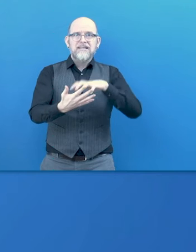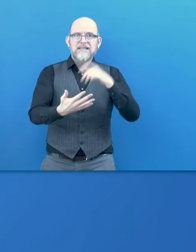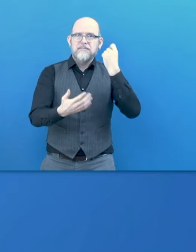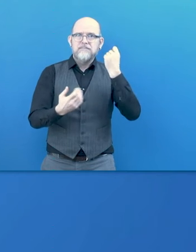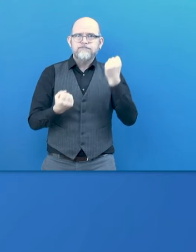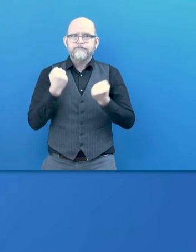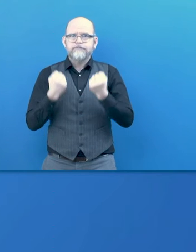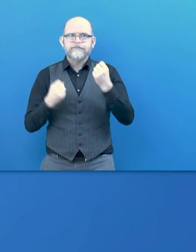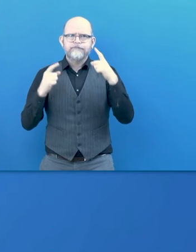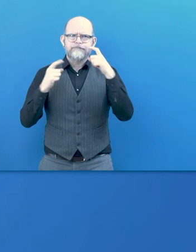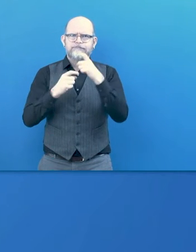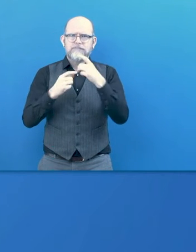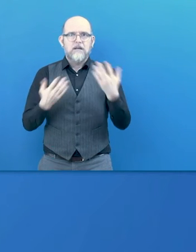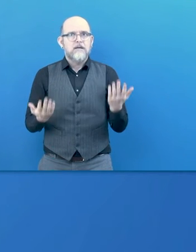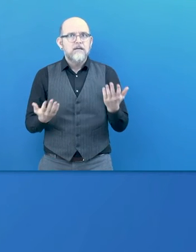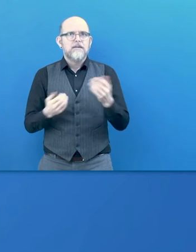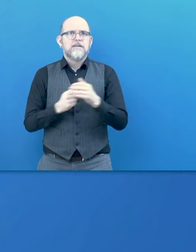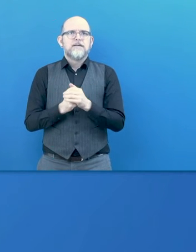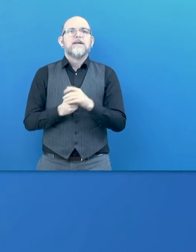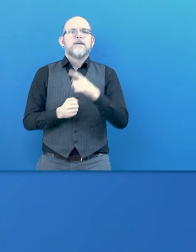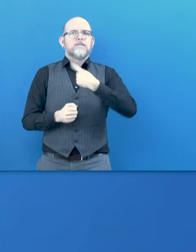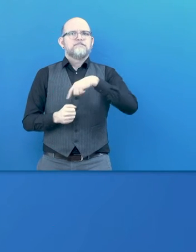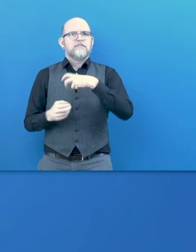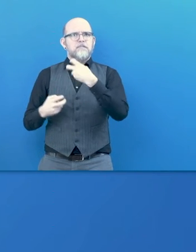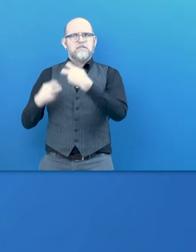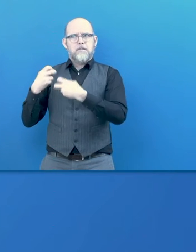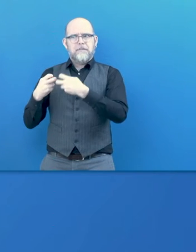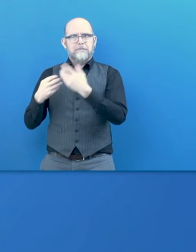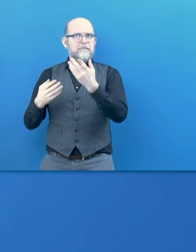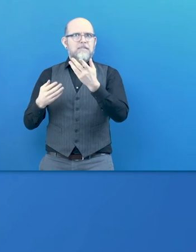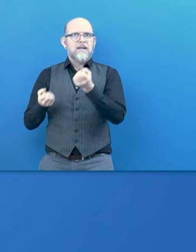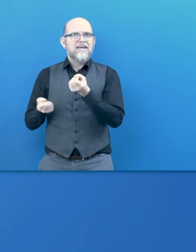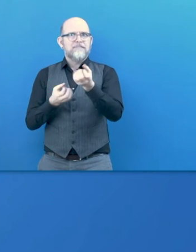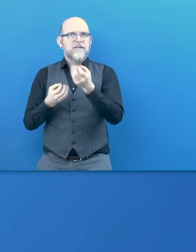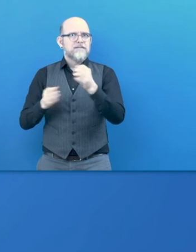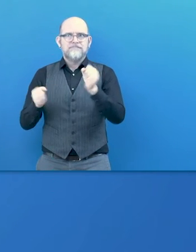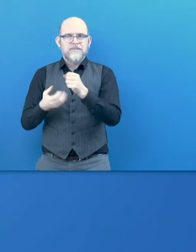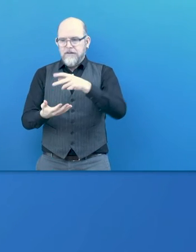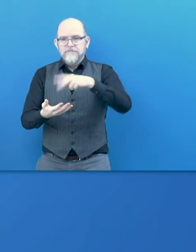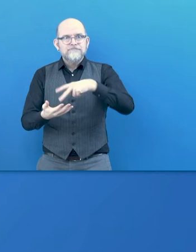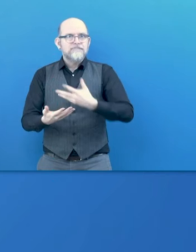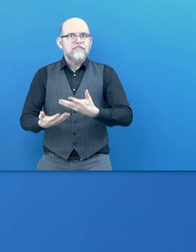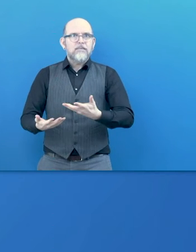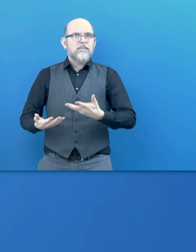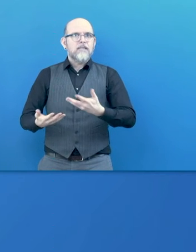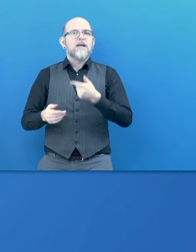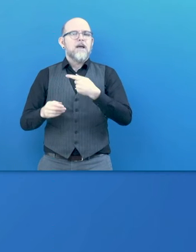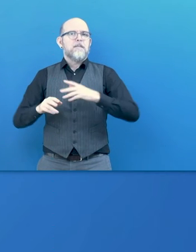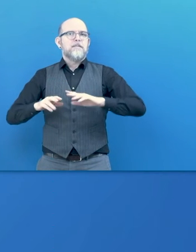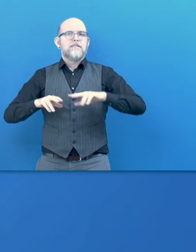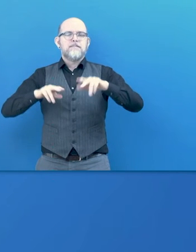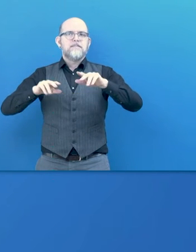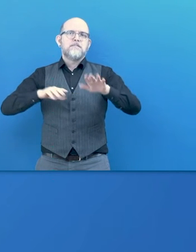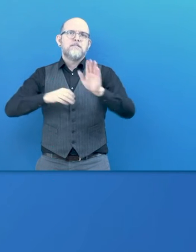So they have problems for access to information and access to watch, access to video.